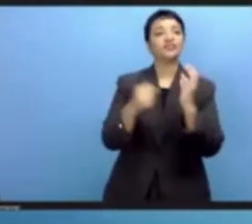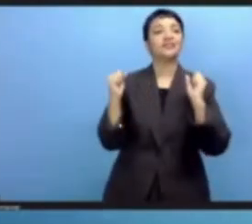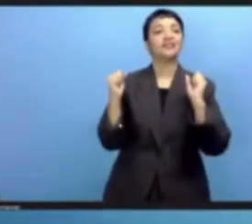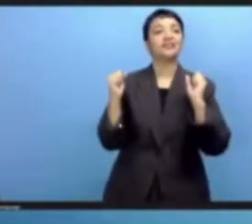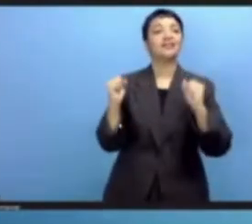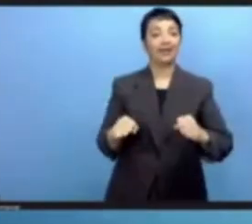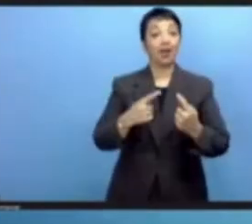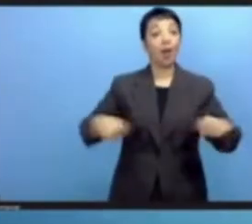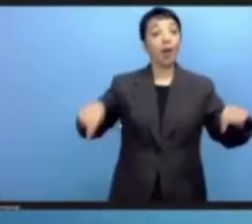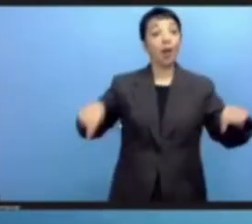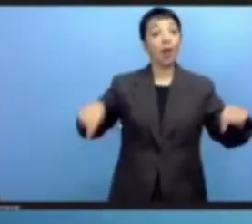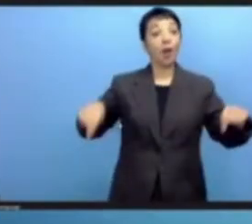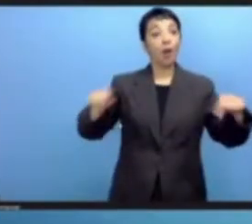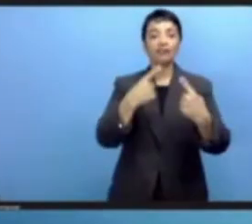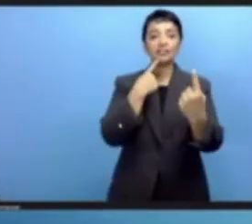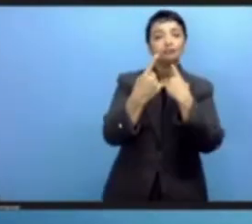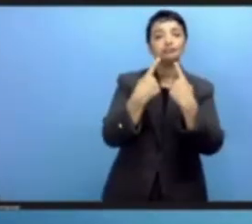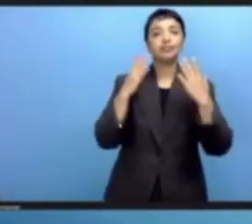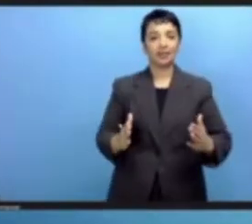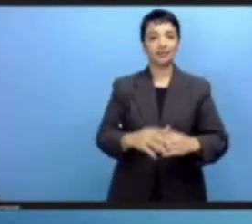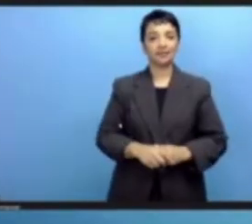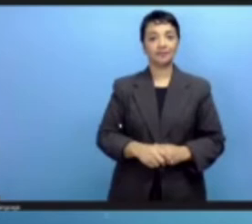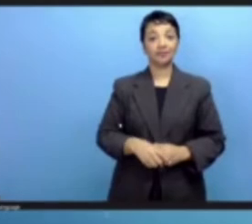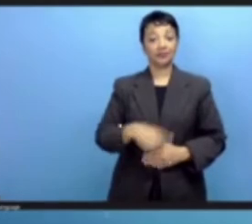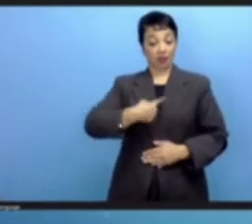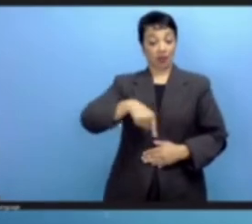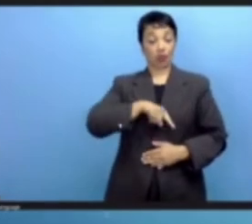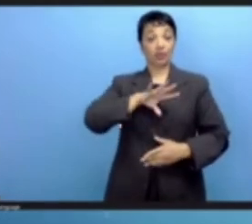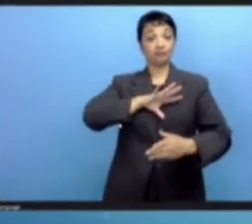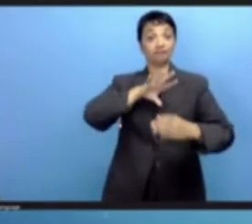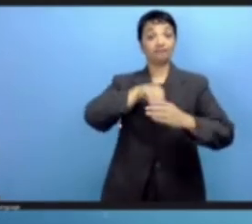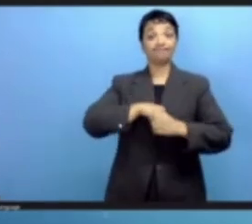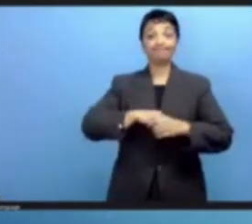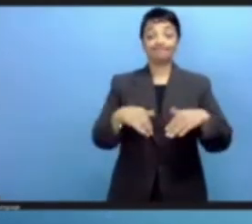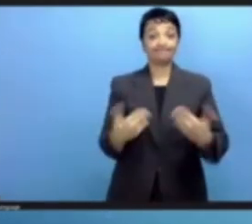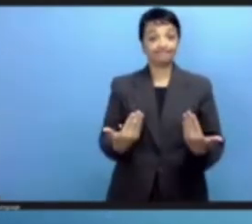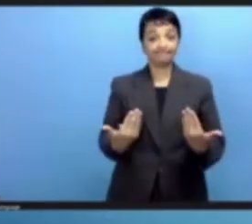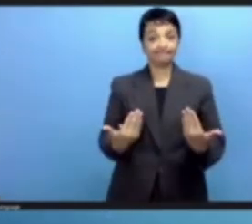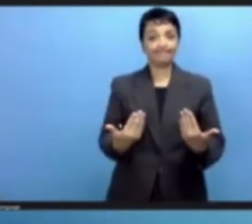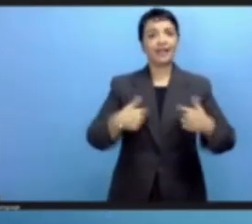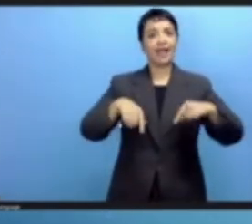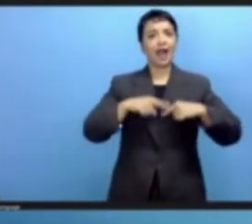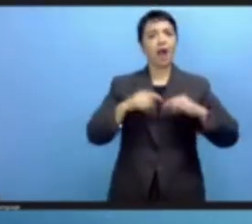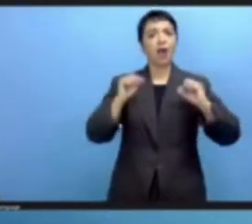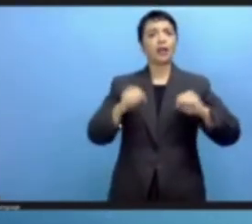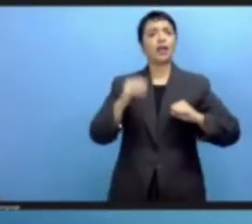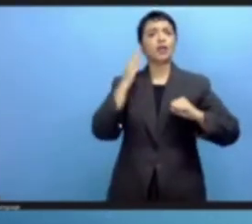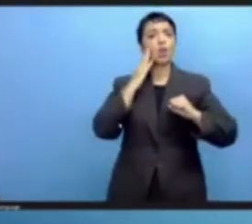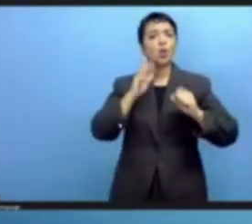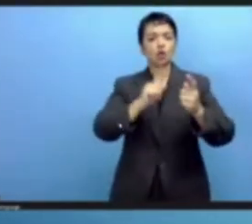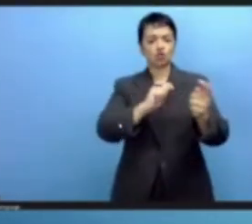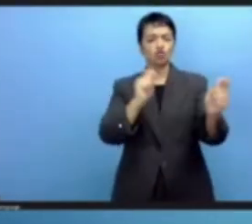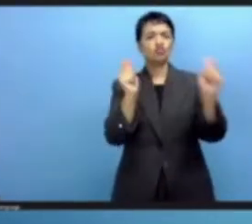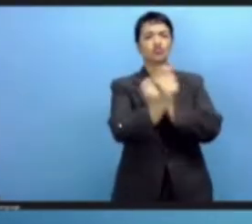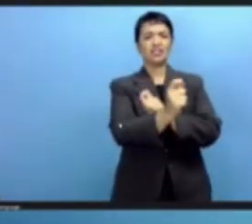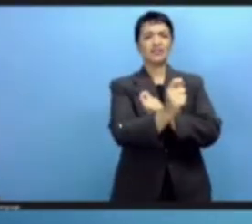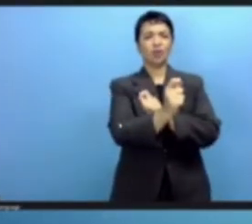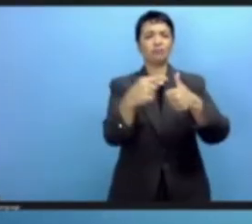Why to transform? What to transform? And how to transform?